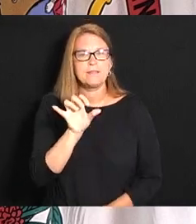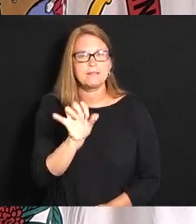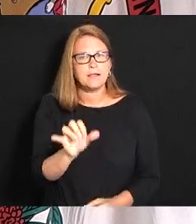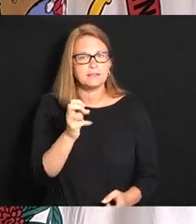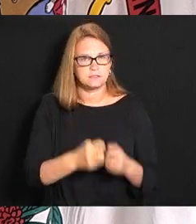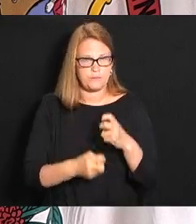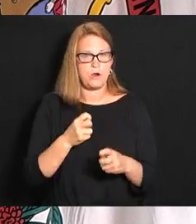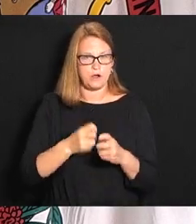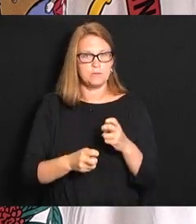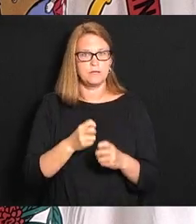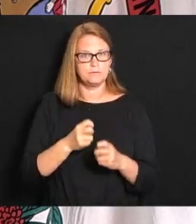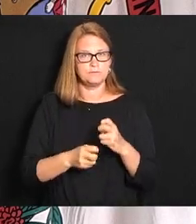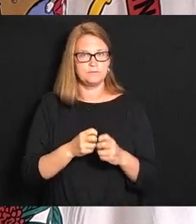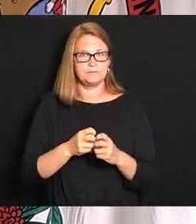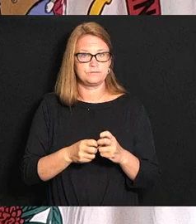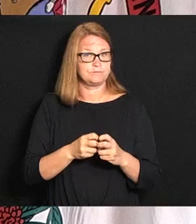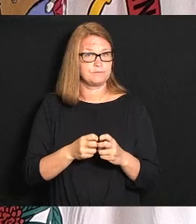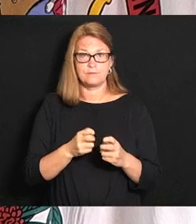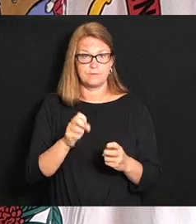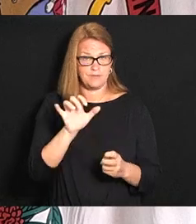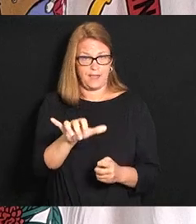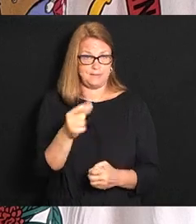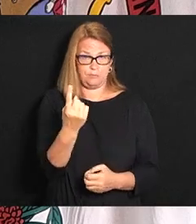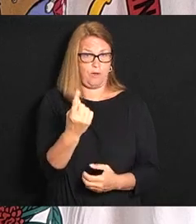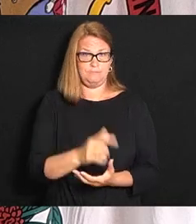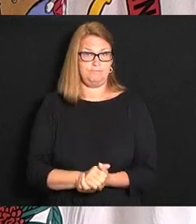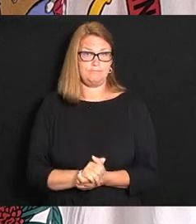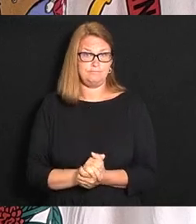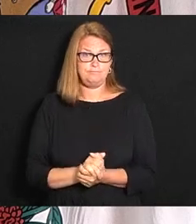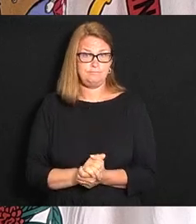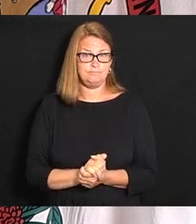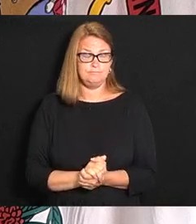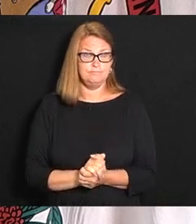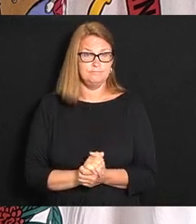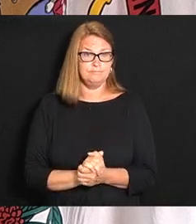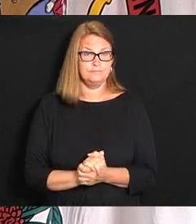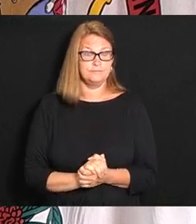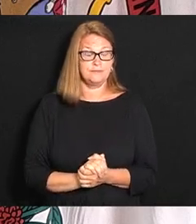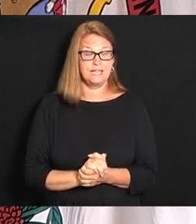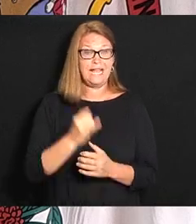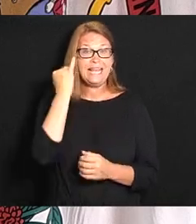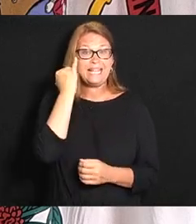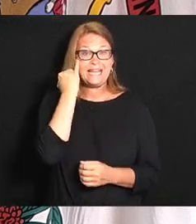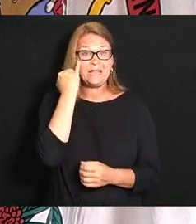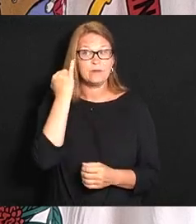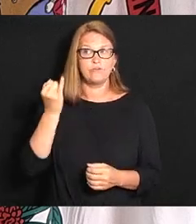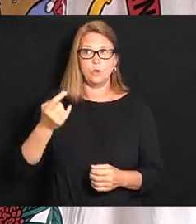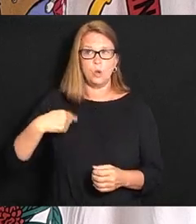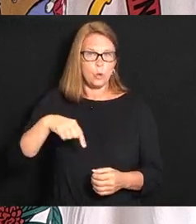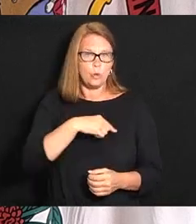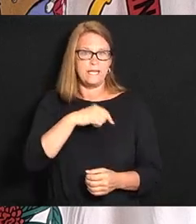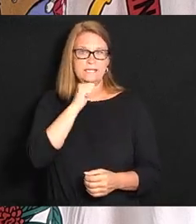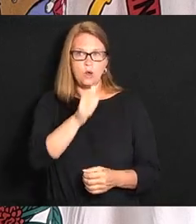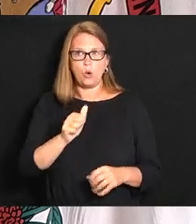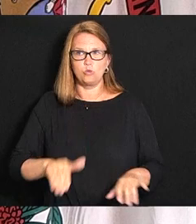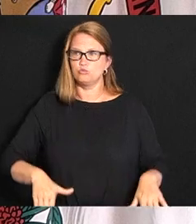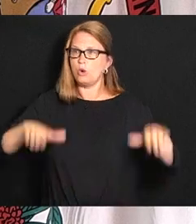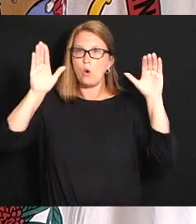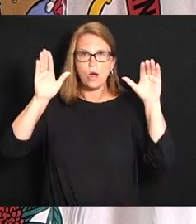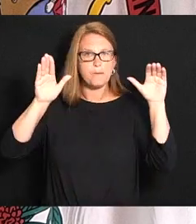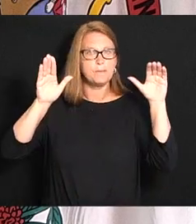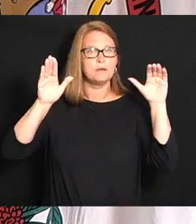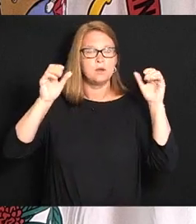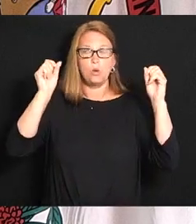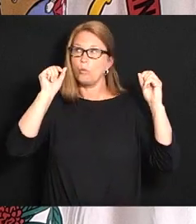that's the bullseye really and truly if we don't grow up and wake up in